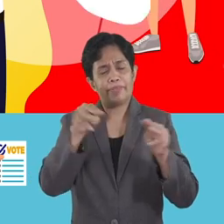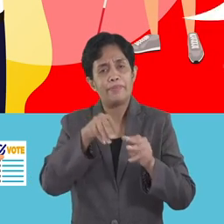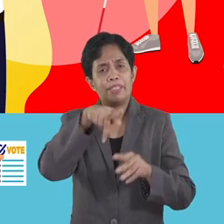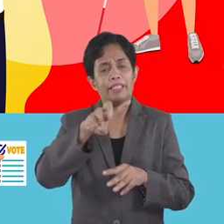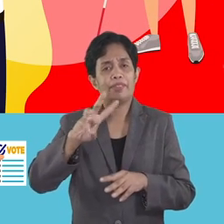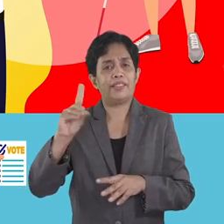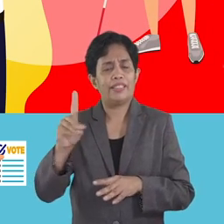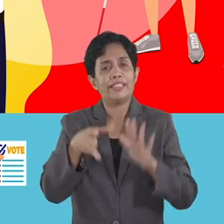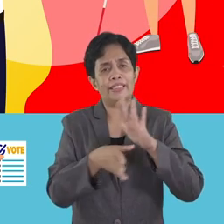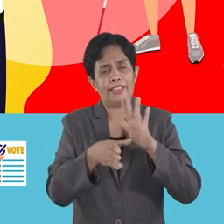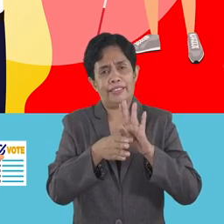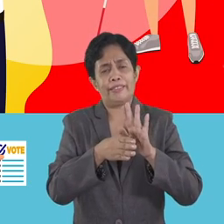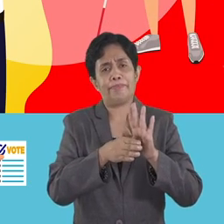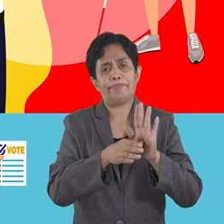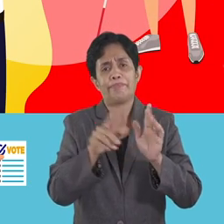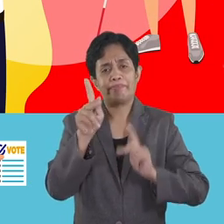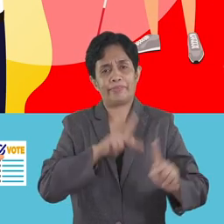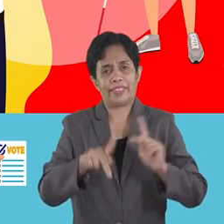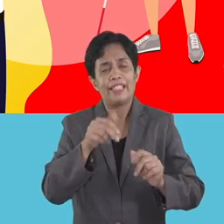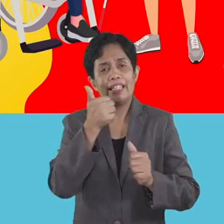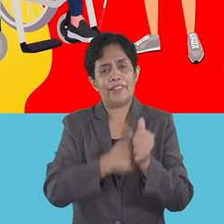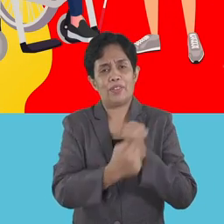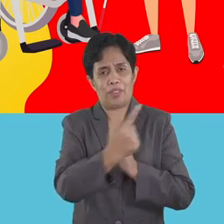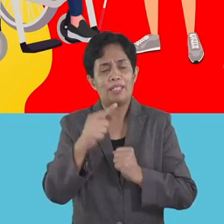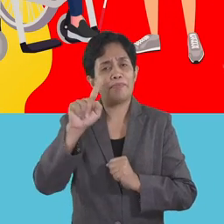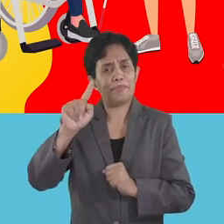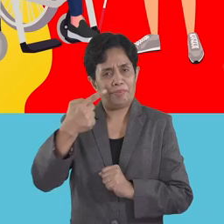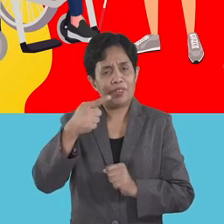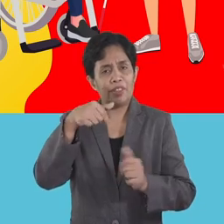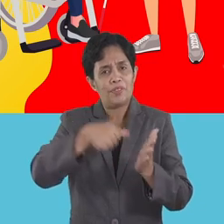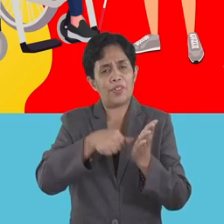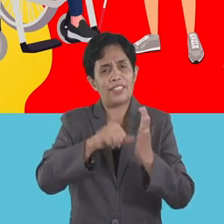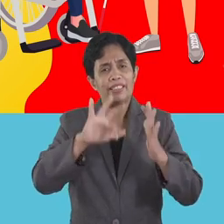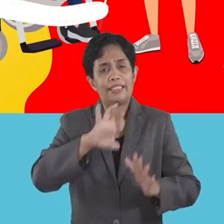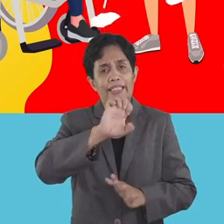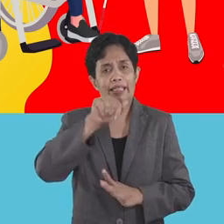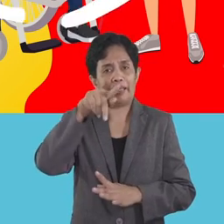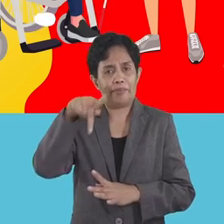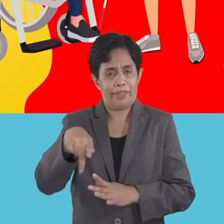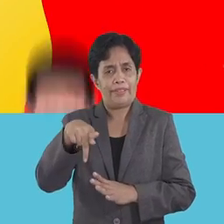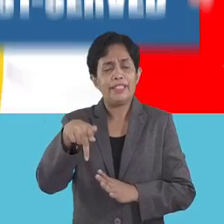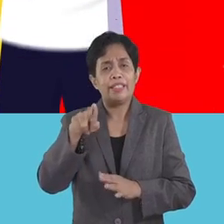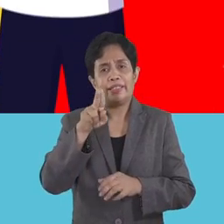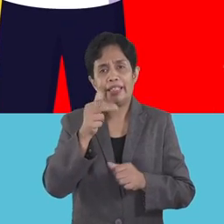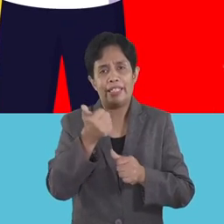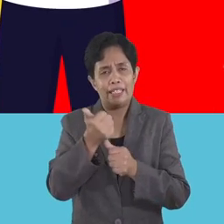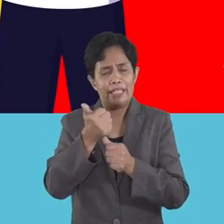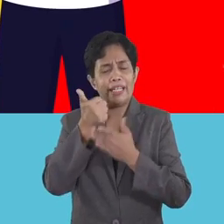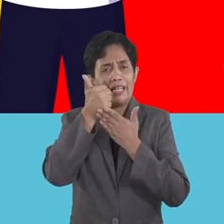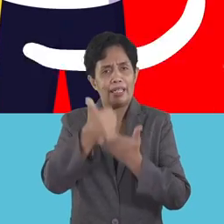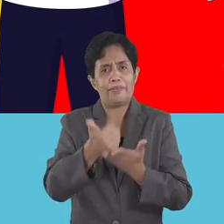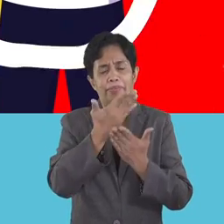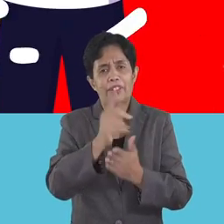citizens. Since everyone has priority, voters in EAPPs are accommodated on a first-come,